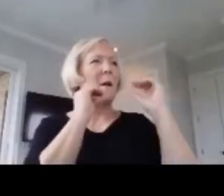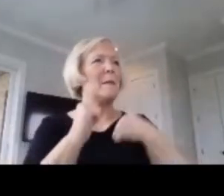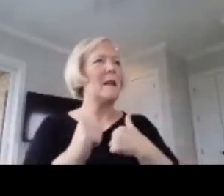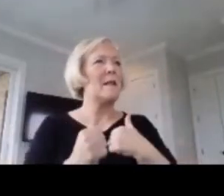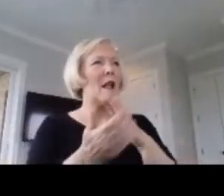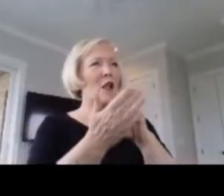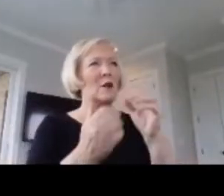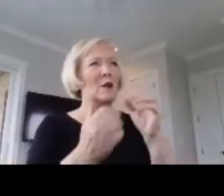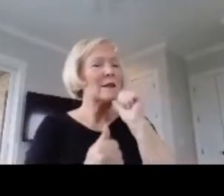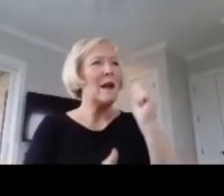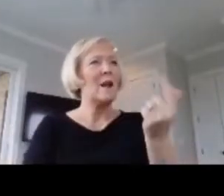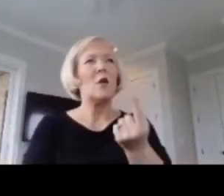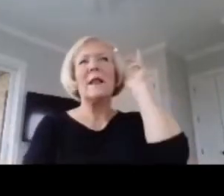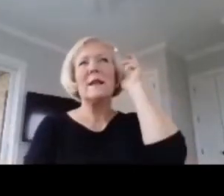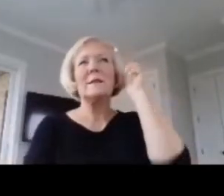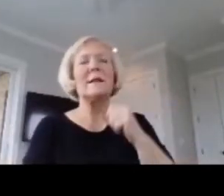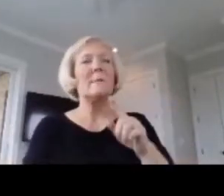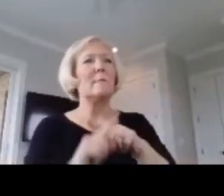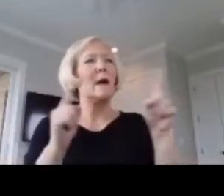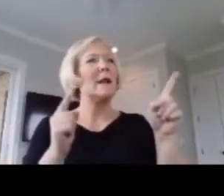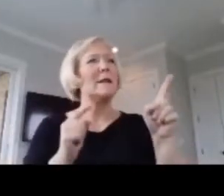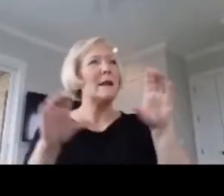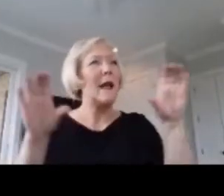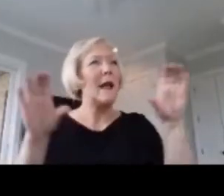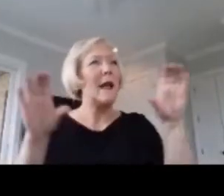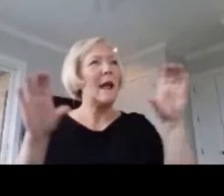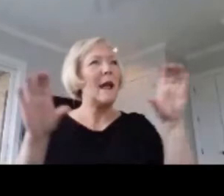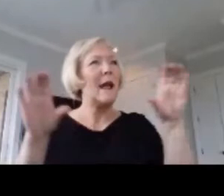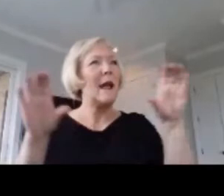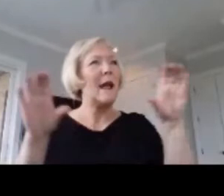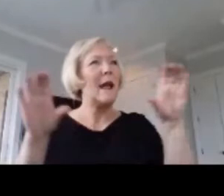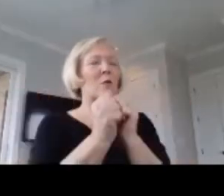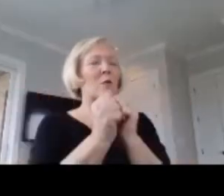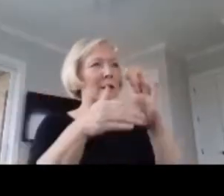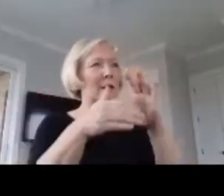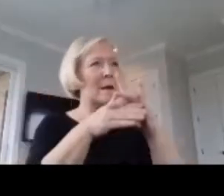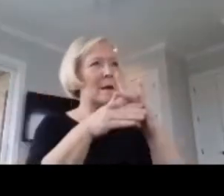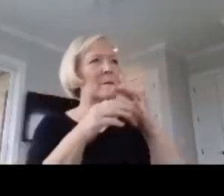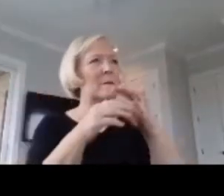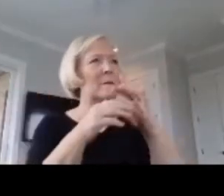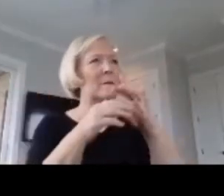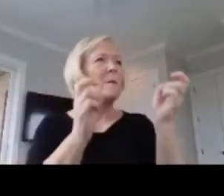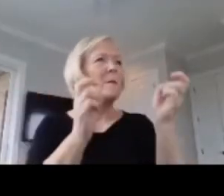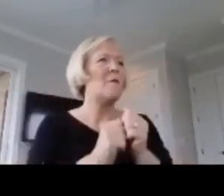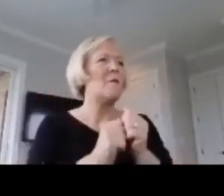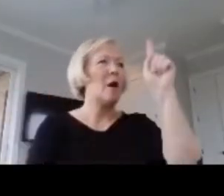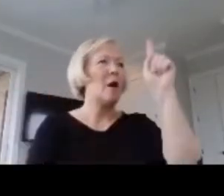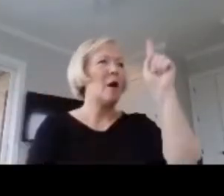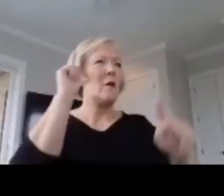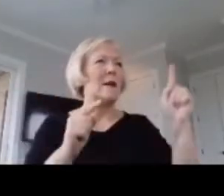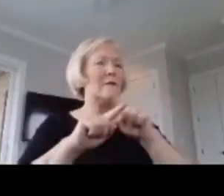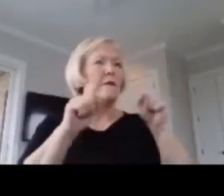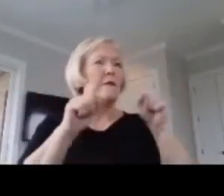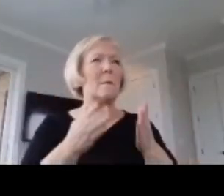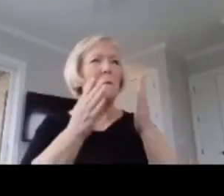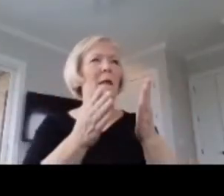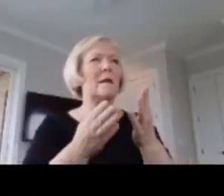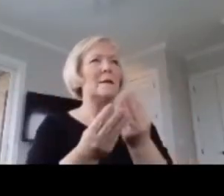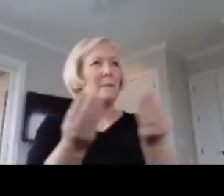just listening. It is active involvement with subject matter through a variety of methods and materials.